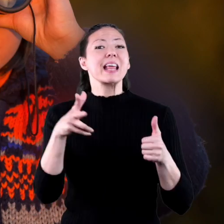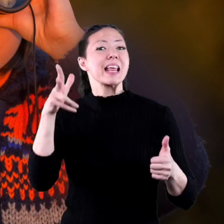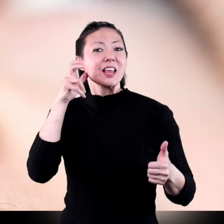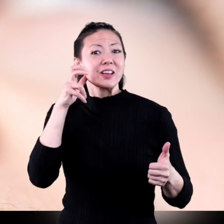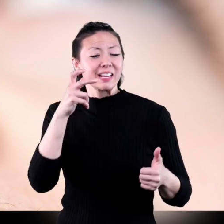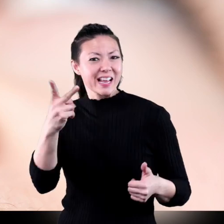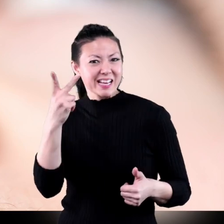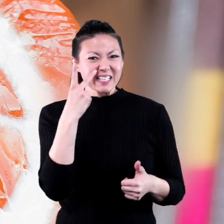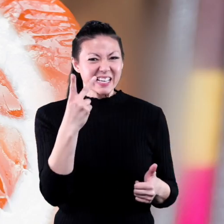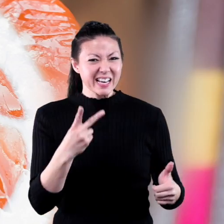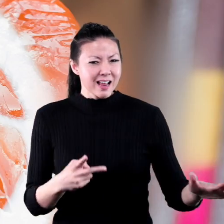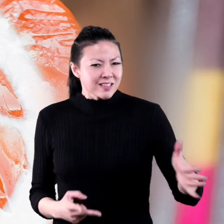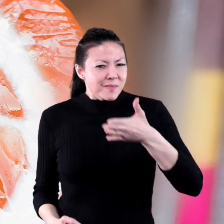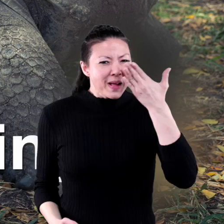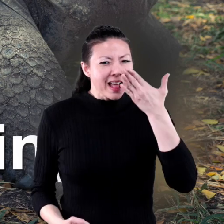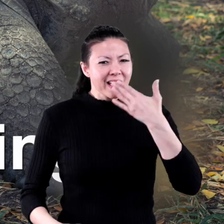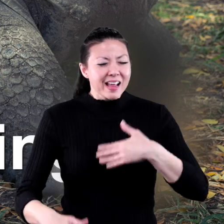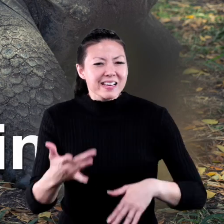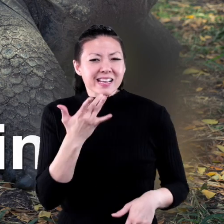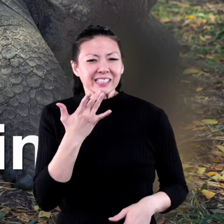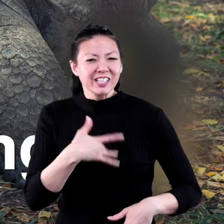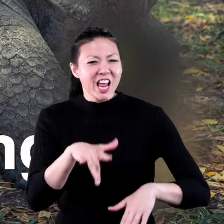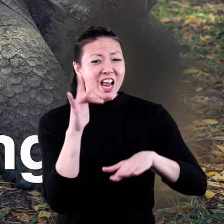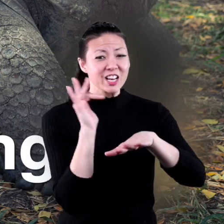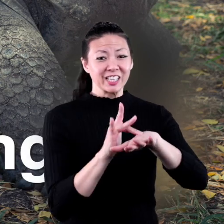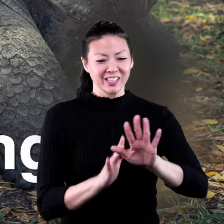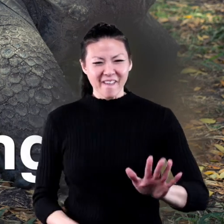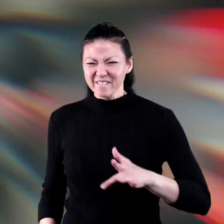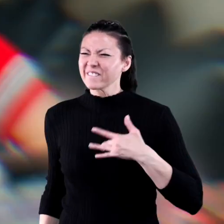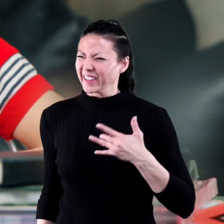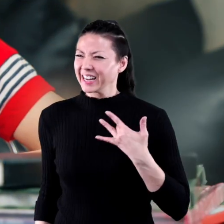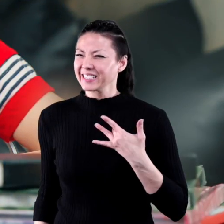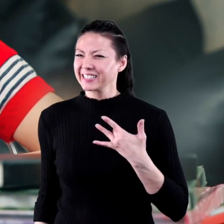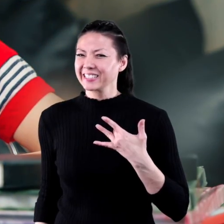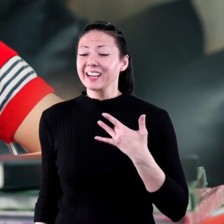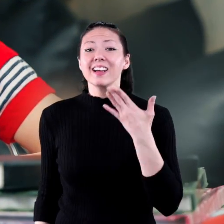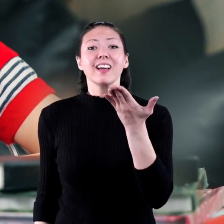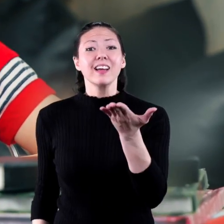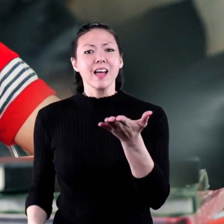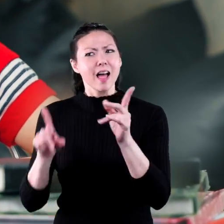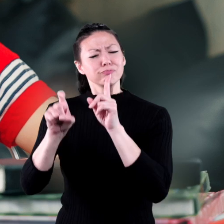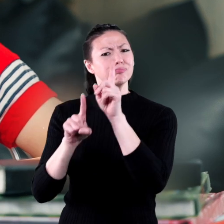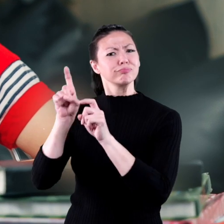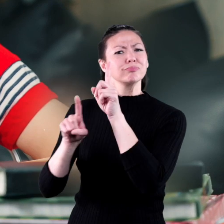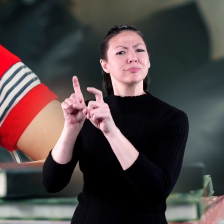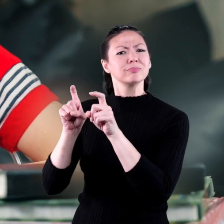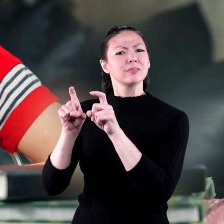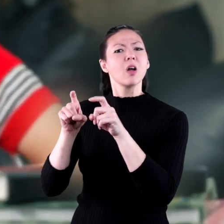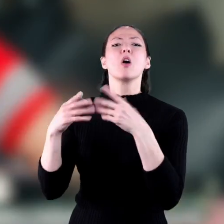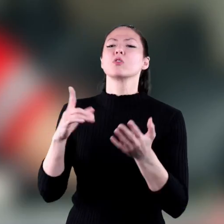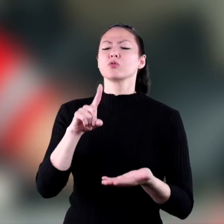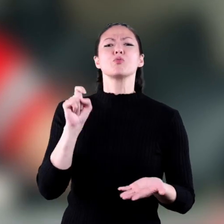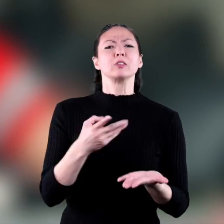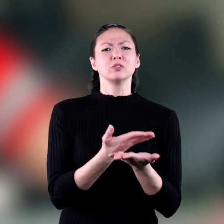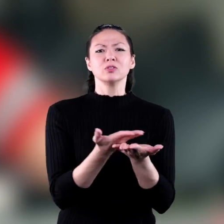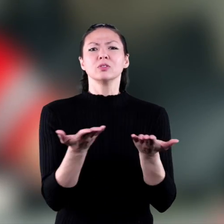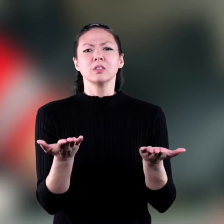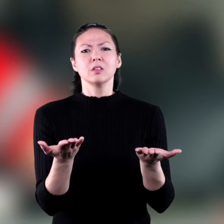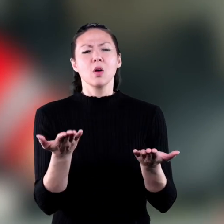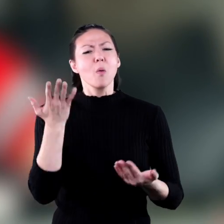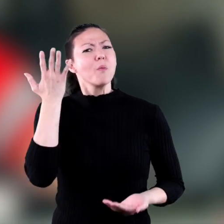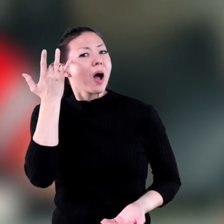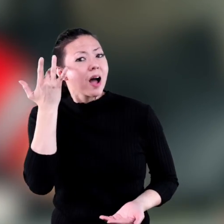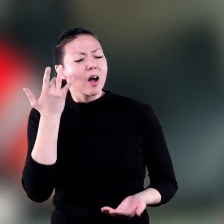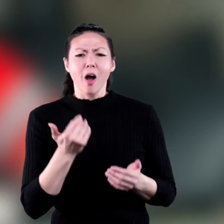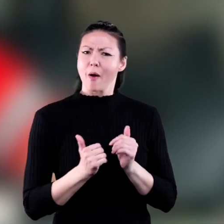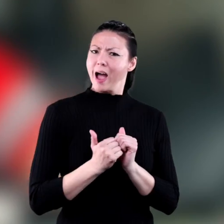seeing, smelling, tasting, and touching, or feeling. And then asking the questions or questions, why or